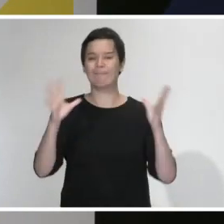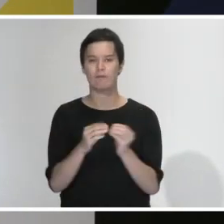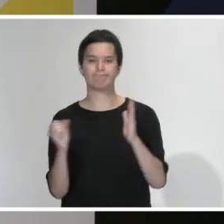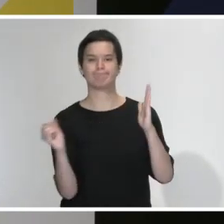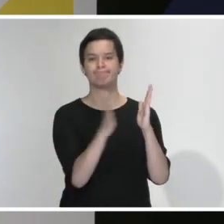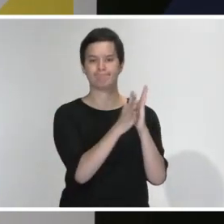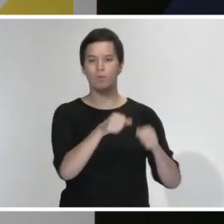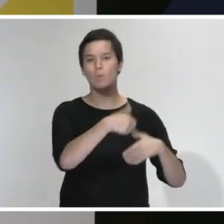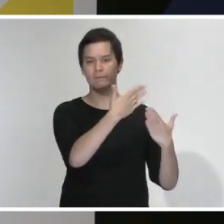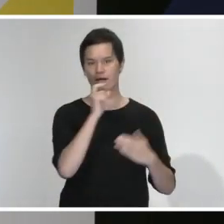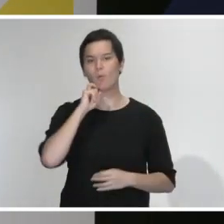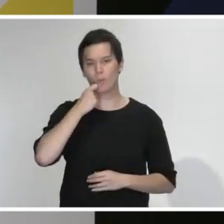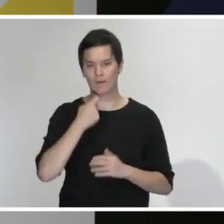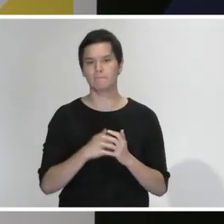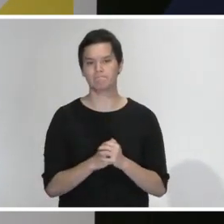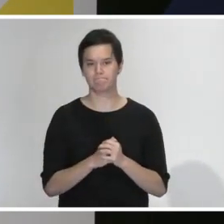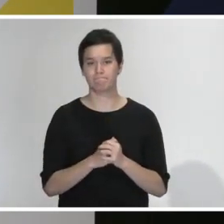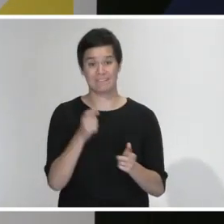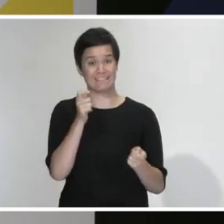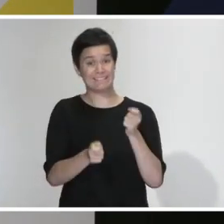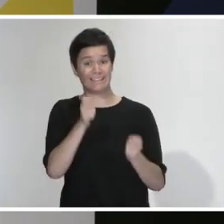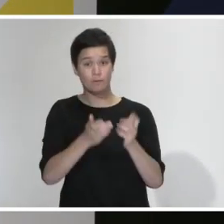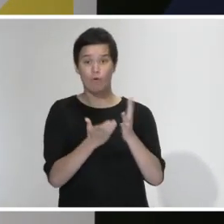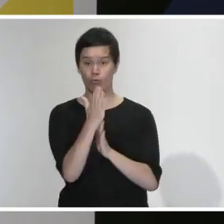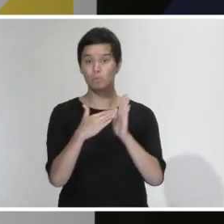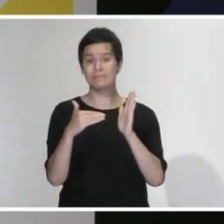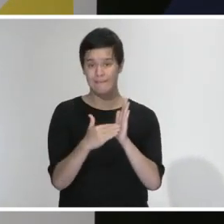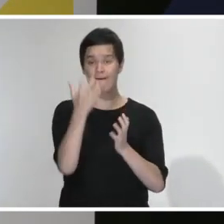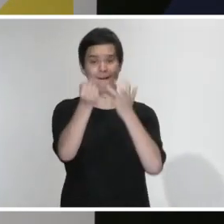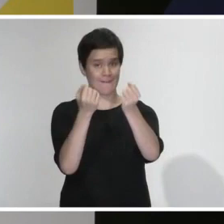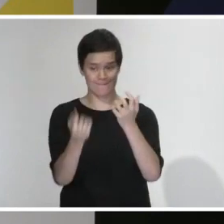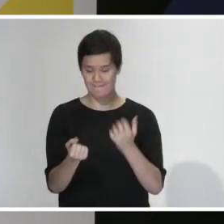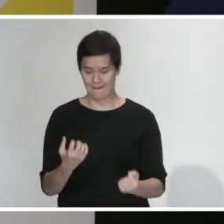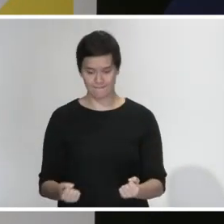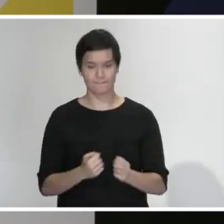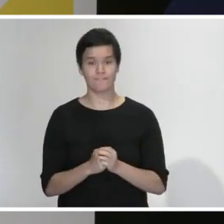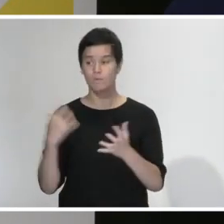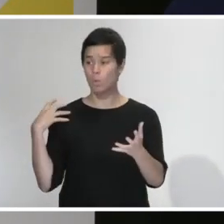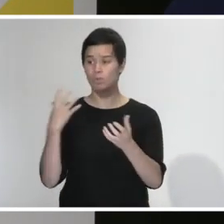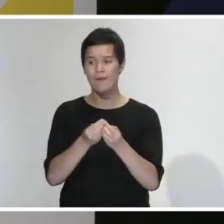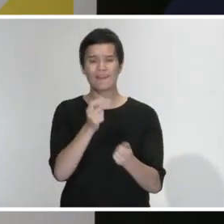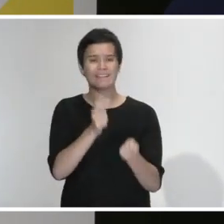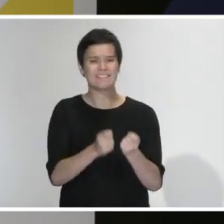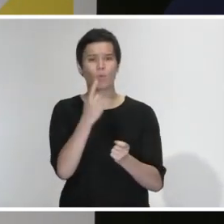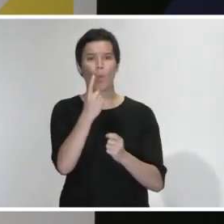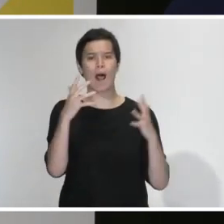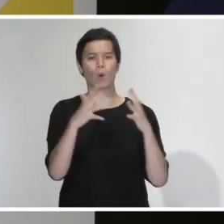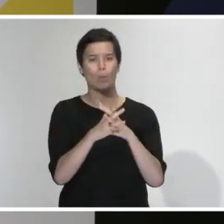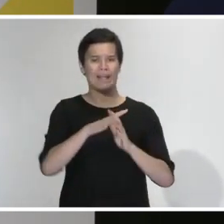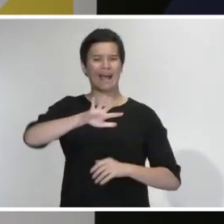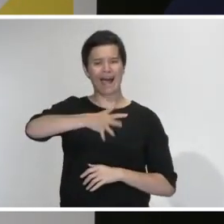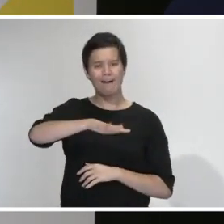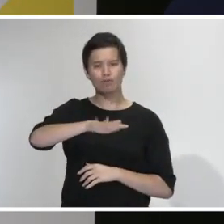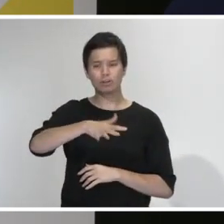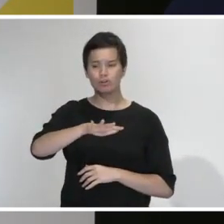We're continuing to see testing happening across the country. The seven day rolling average of the number of tests is 3